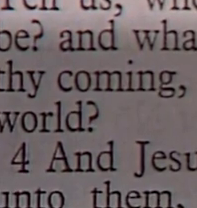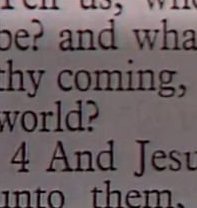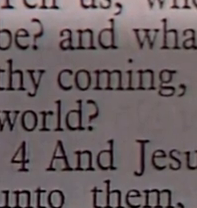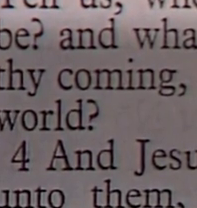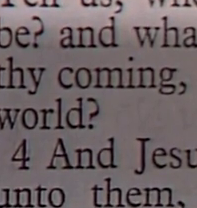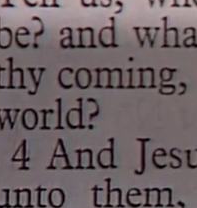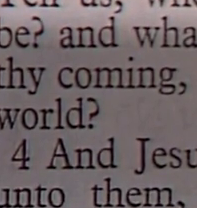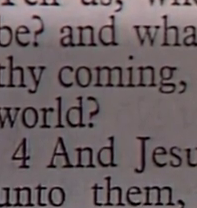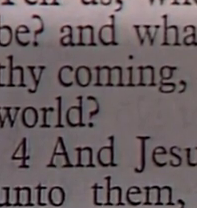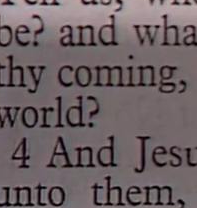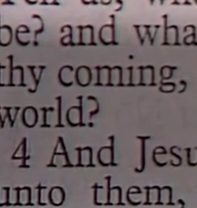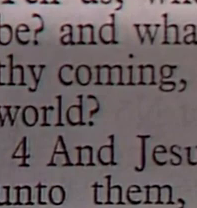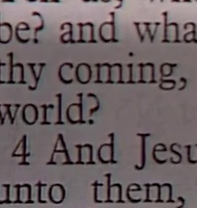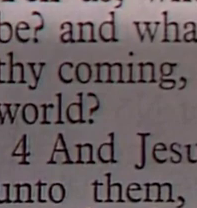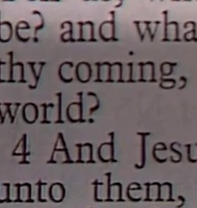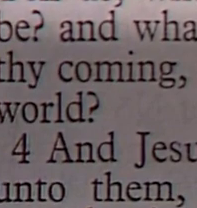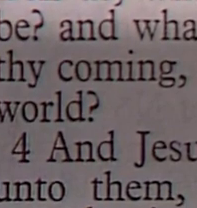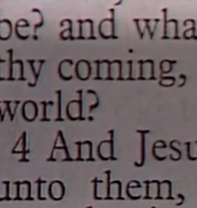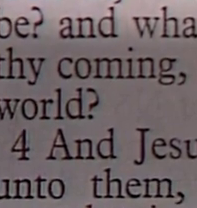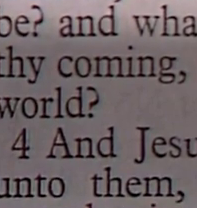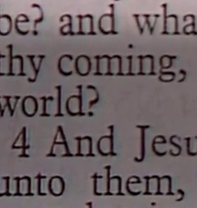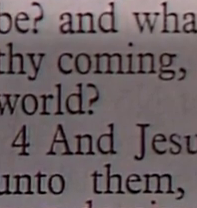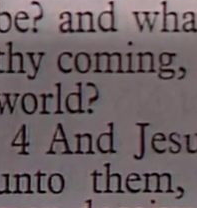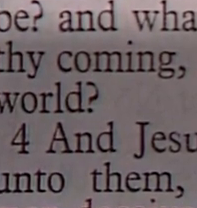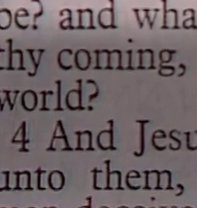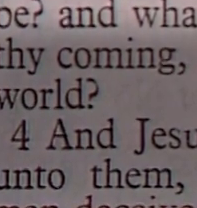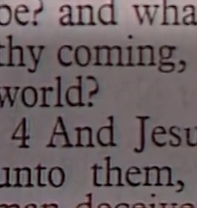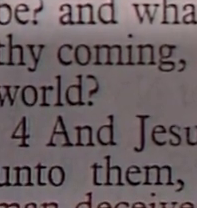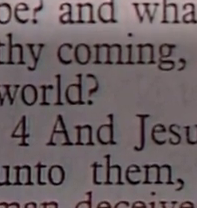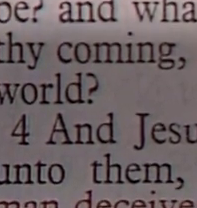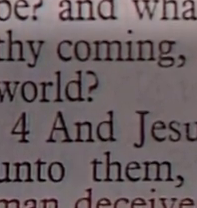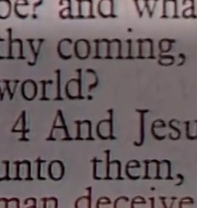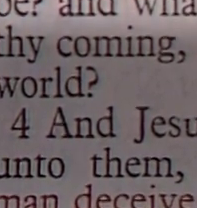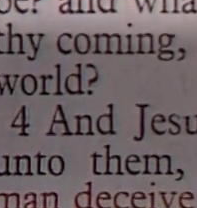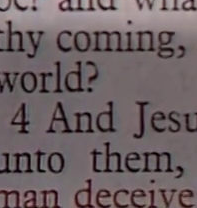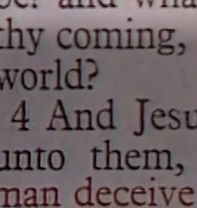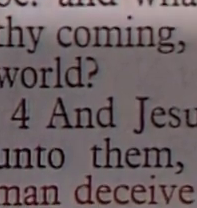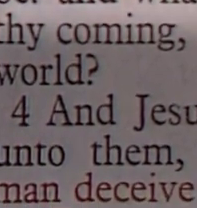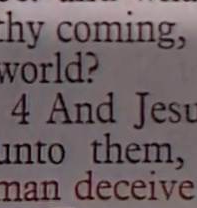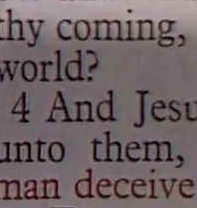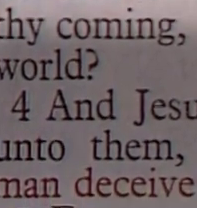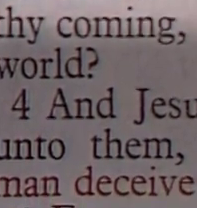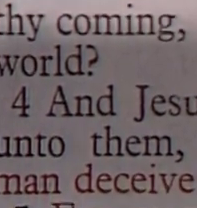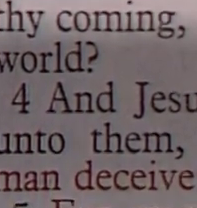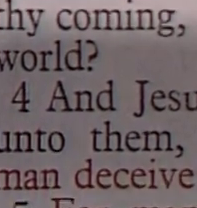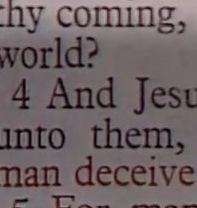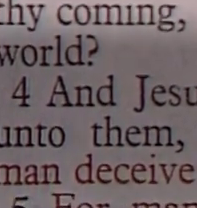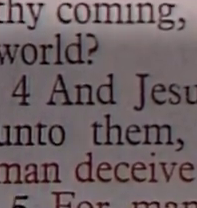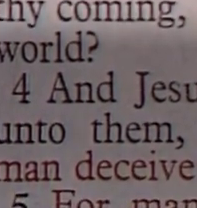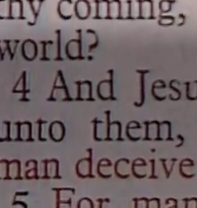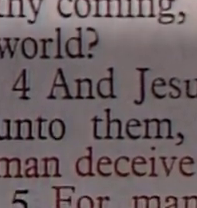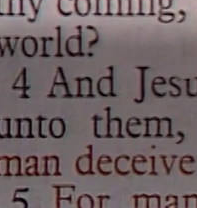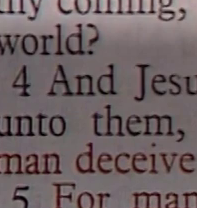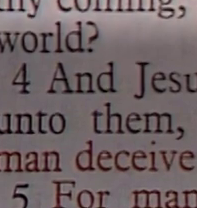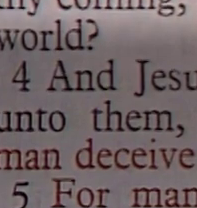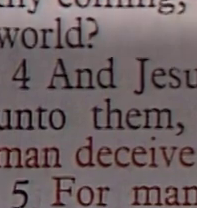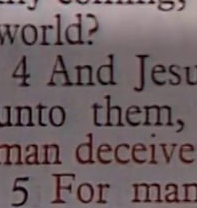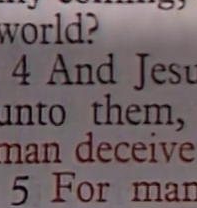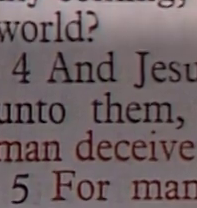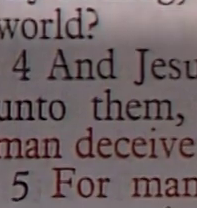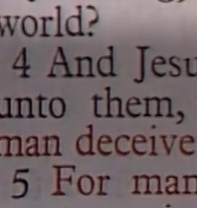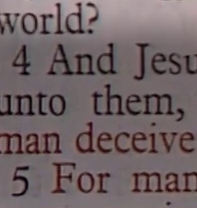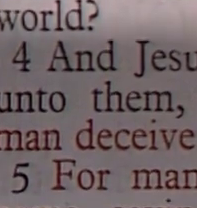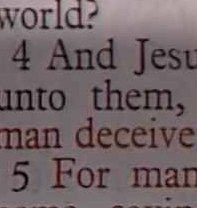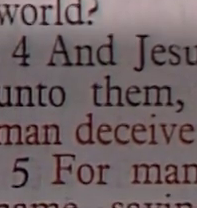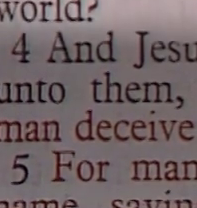sat upon the Mount of Olives The disciples came unto him privately saying Tell us When shall these things